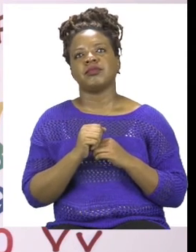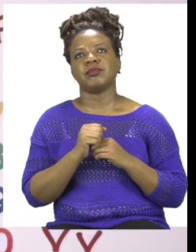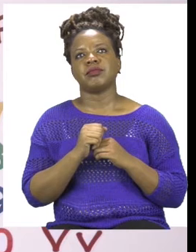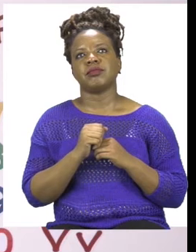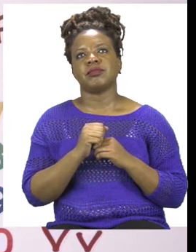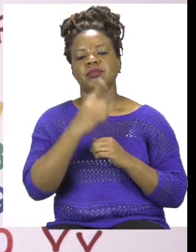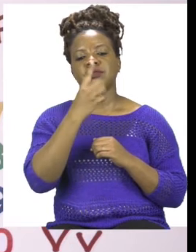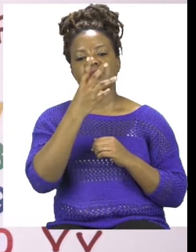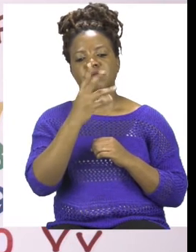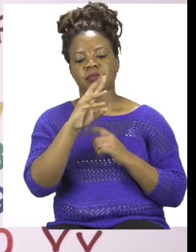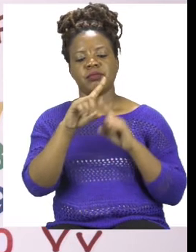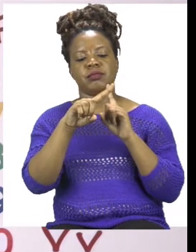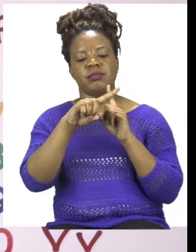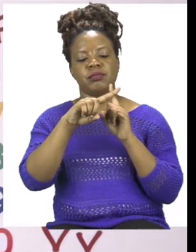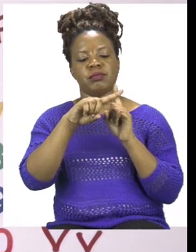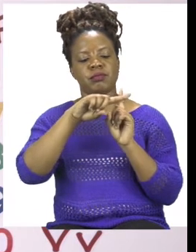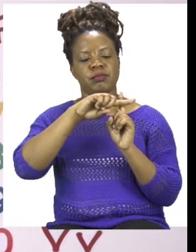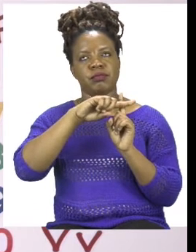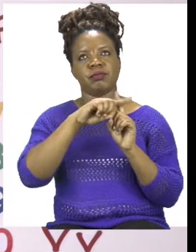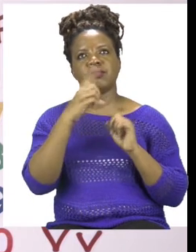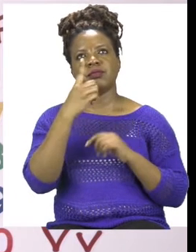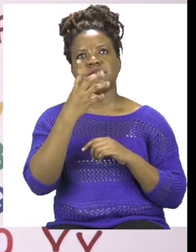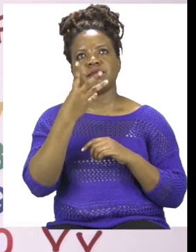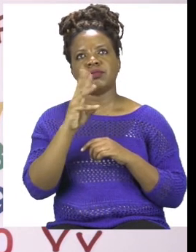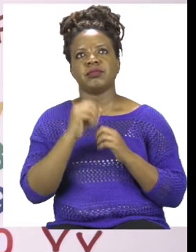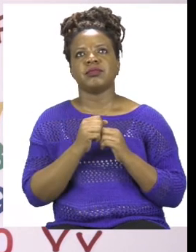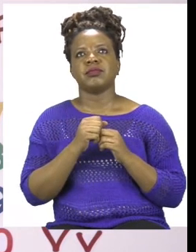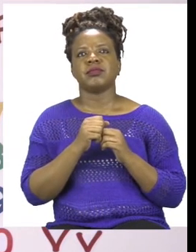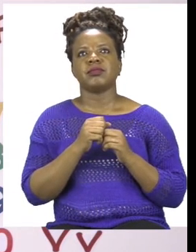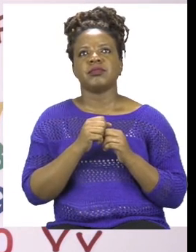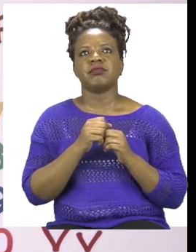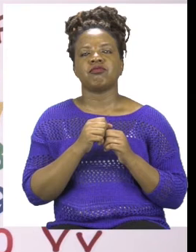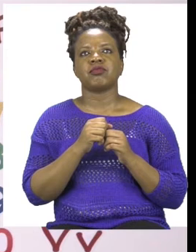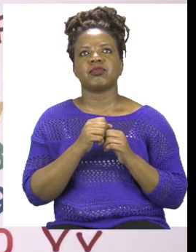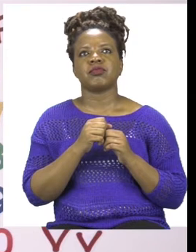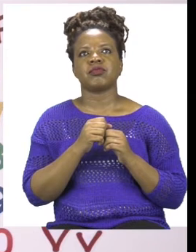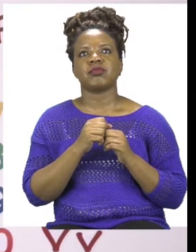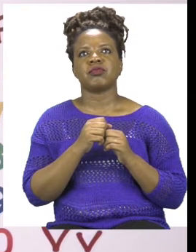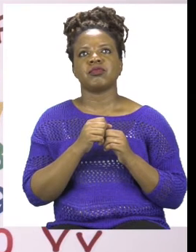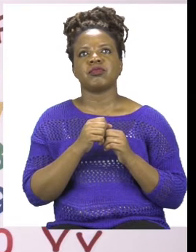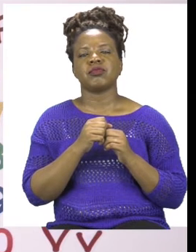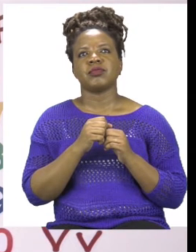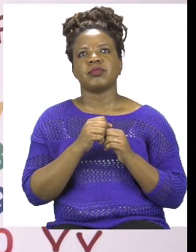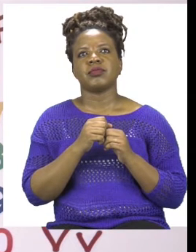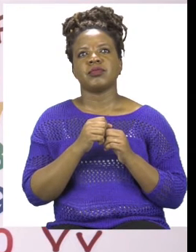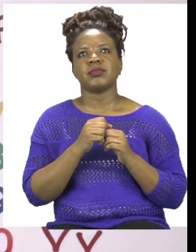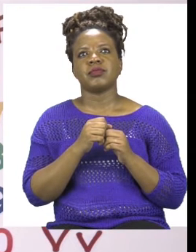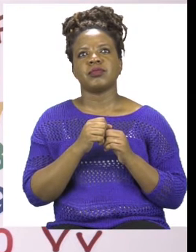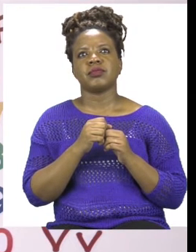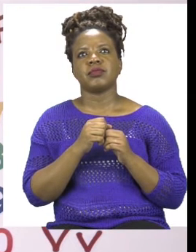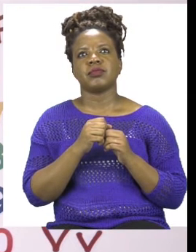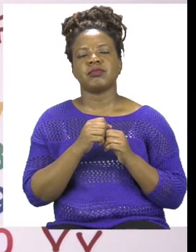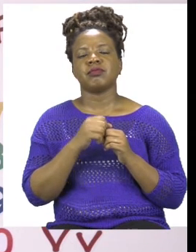we will get our answer. So first we need to know what 6